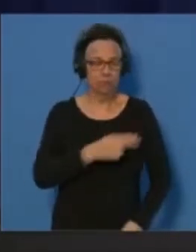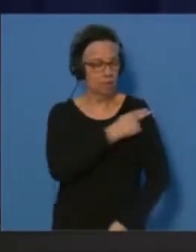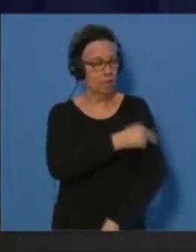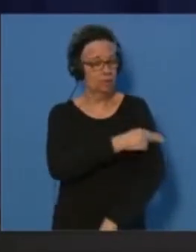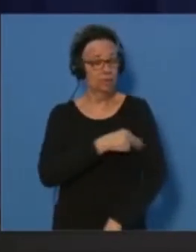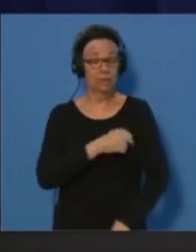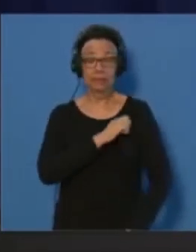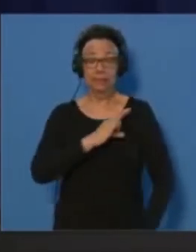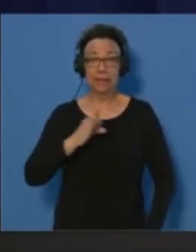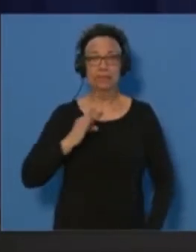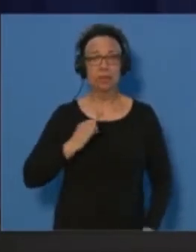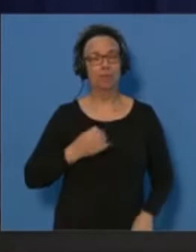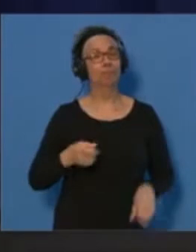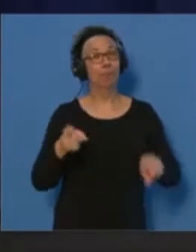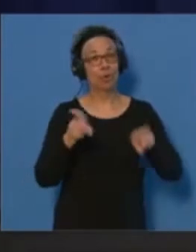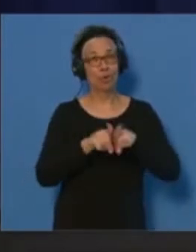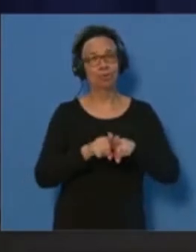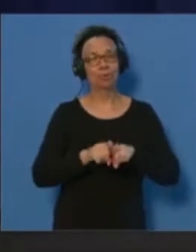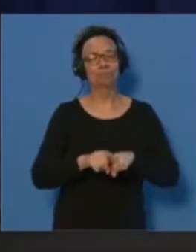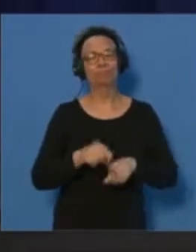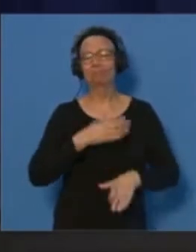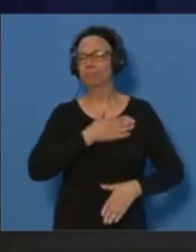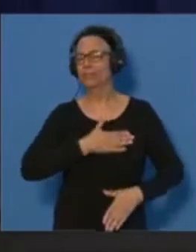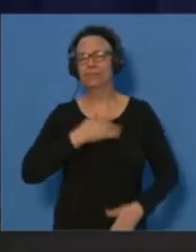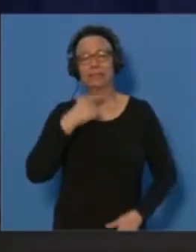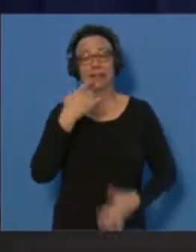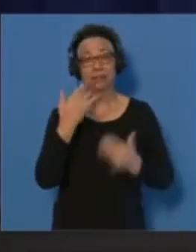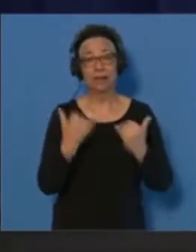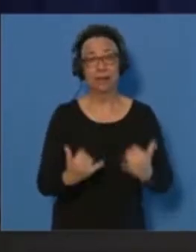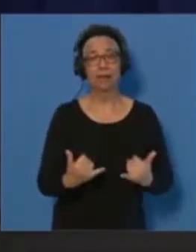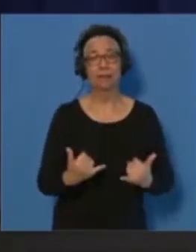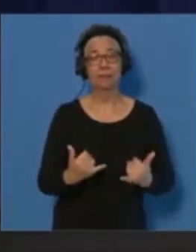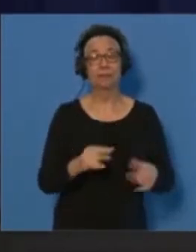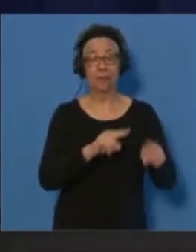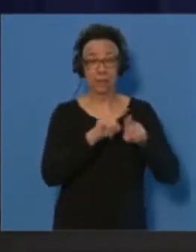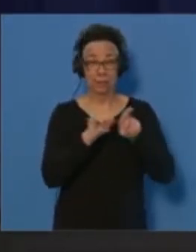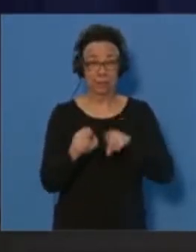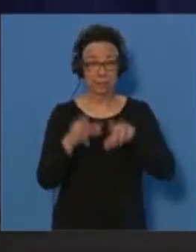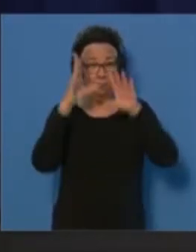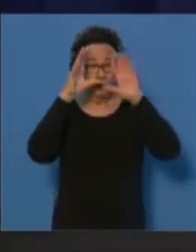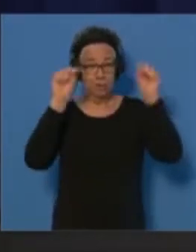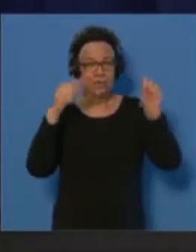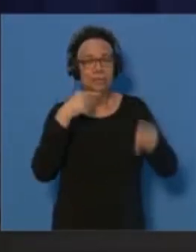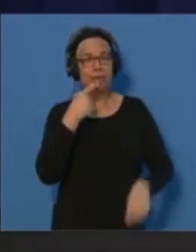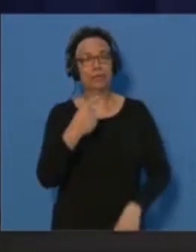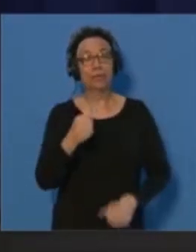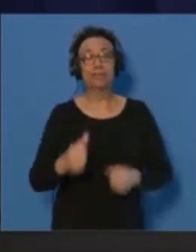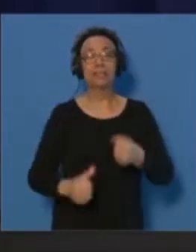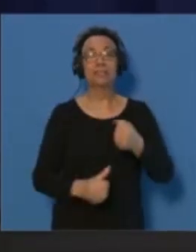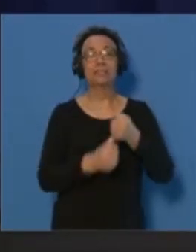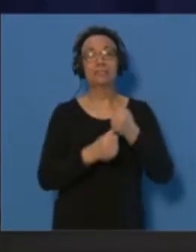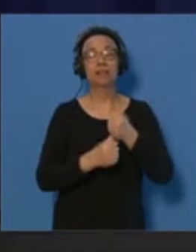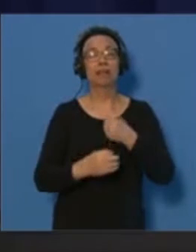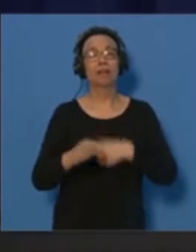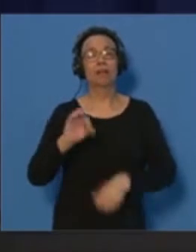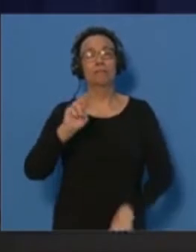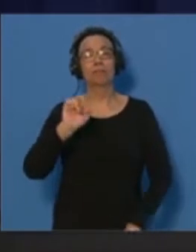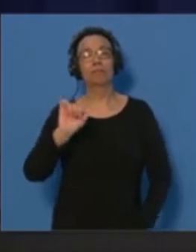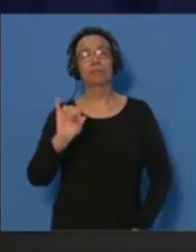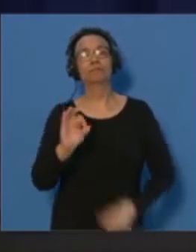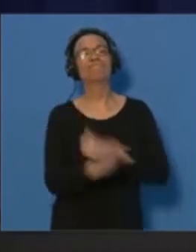I am also pleased to confirm today, as the Premier has indicated, that with the assistance of the Foreign and Commonwealth Office,